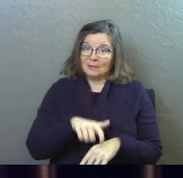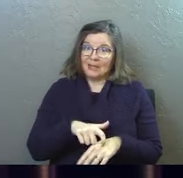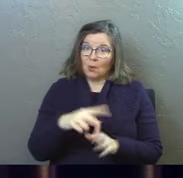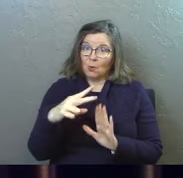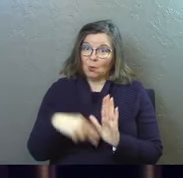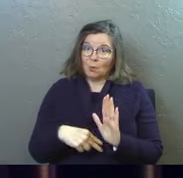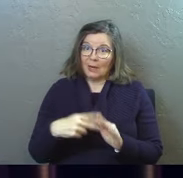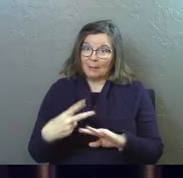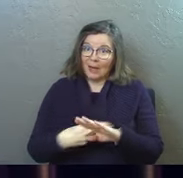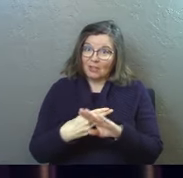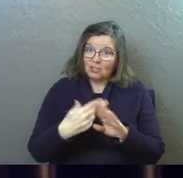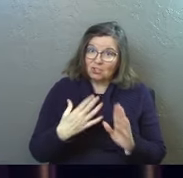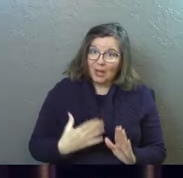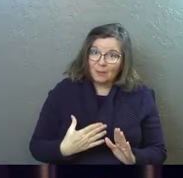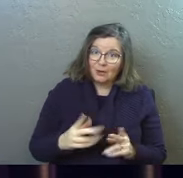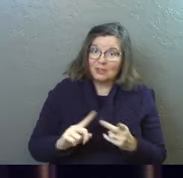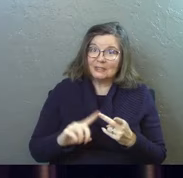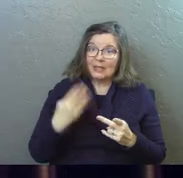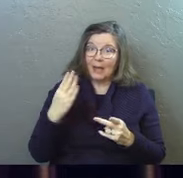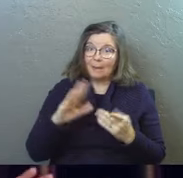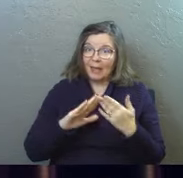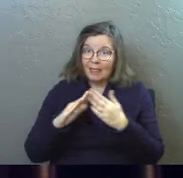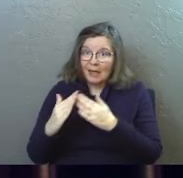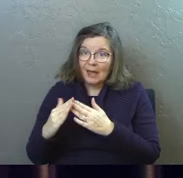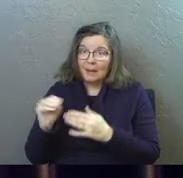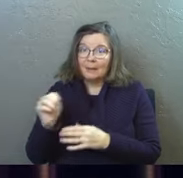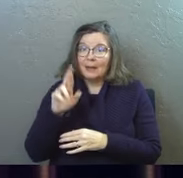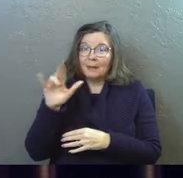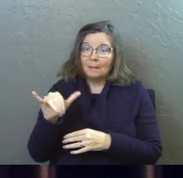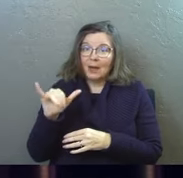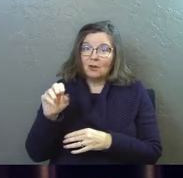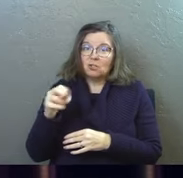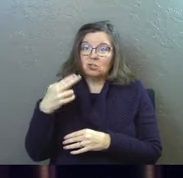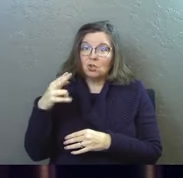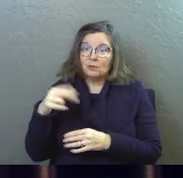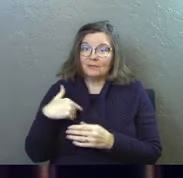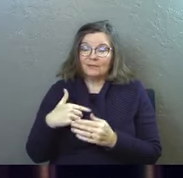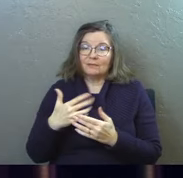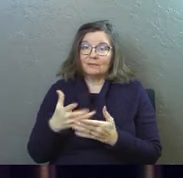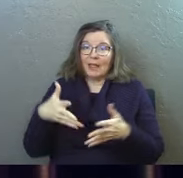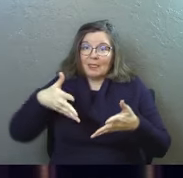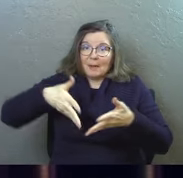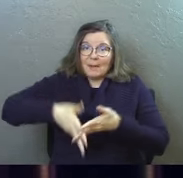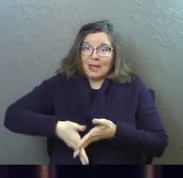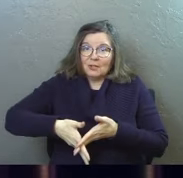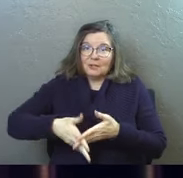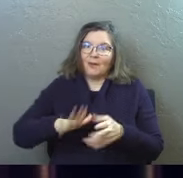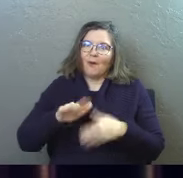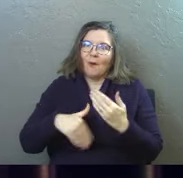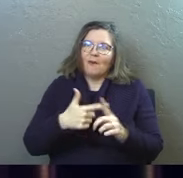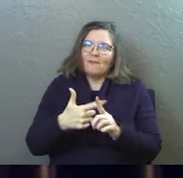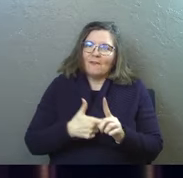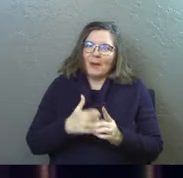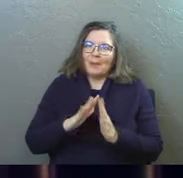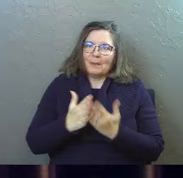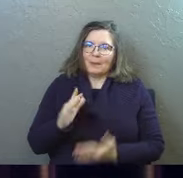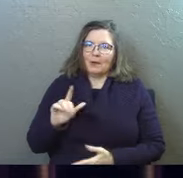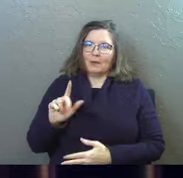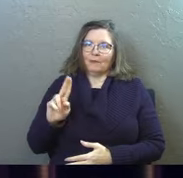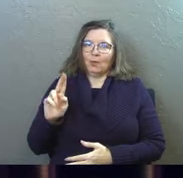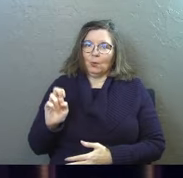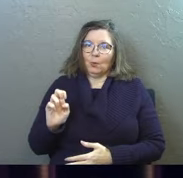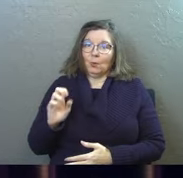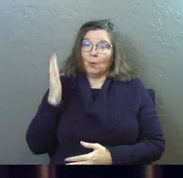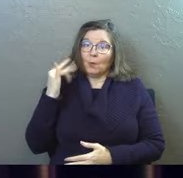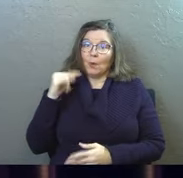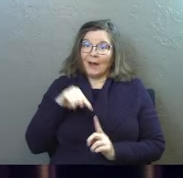that when we read about the shepherds and Bethlehem and Mary and Joseph and the manger, we get all of that from Luke because